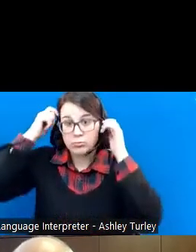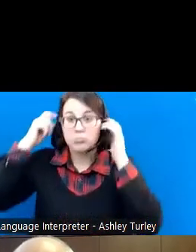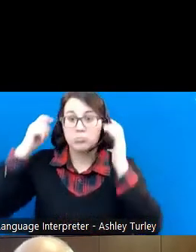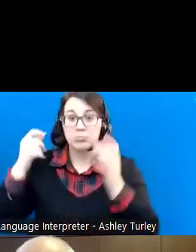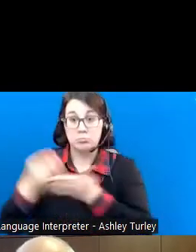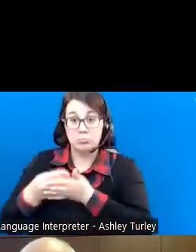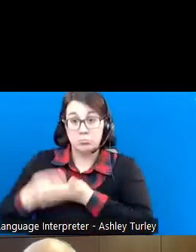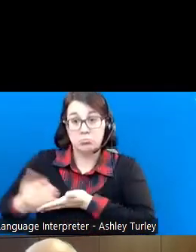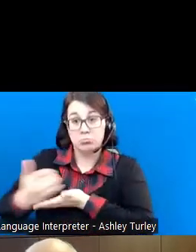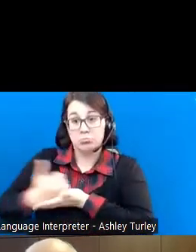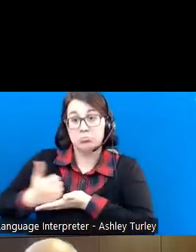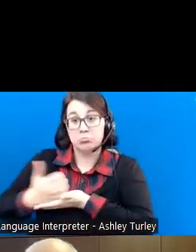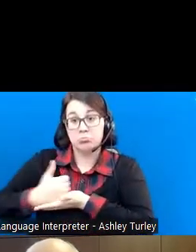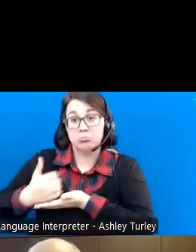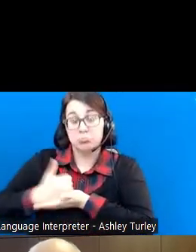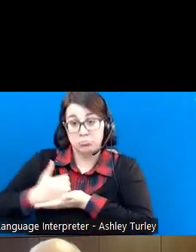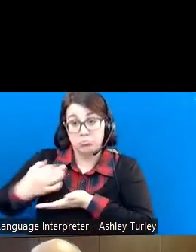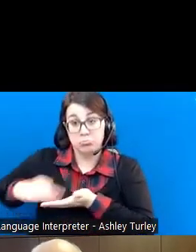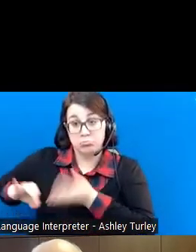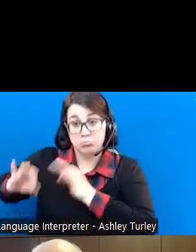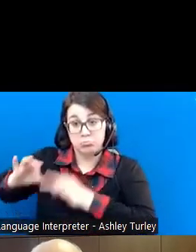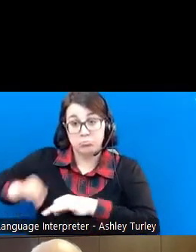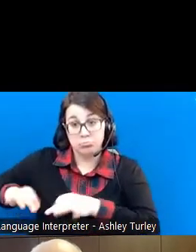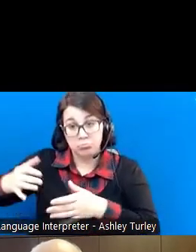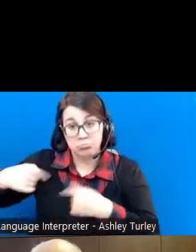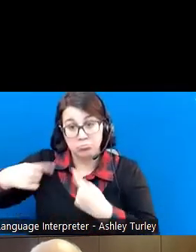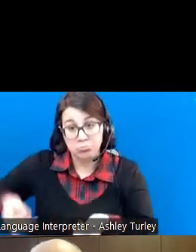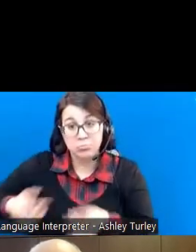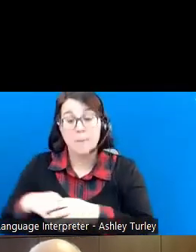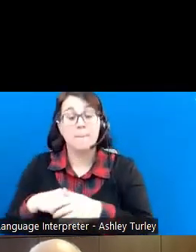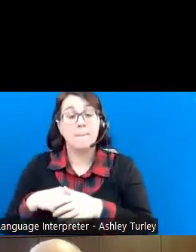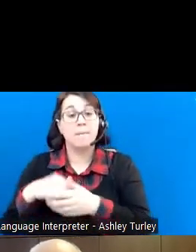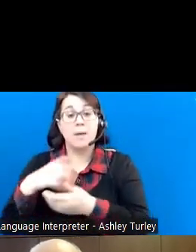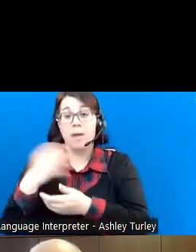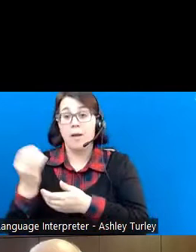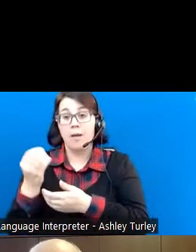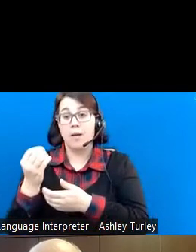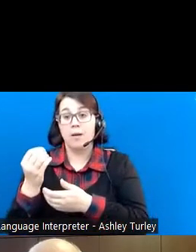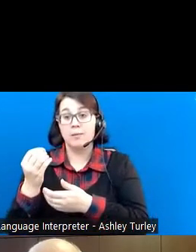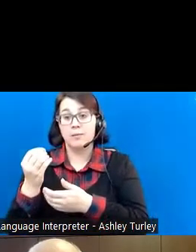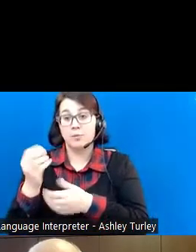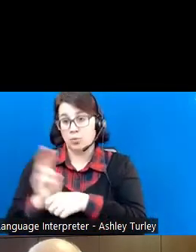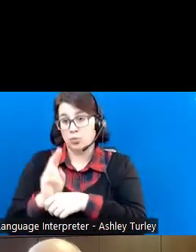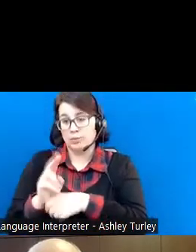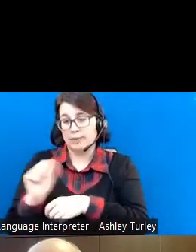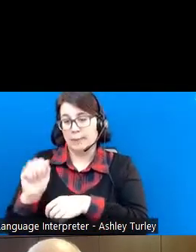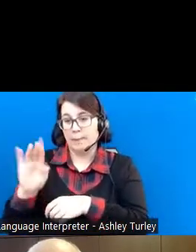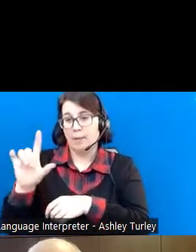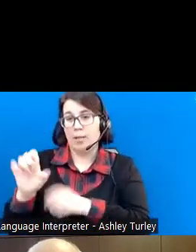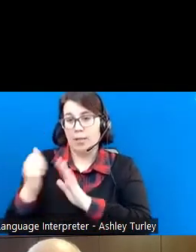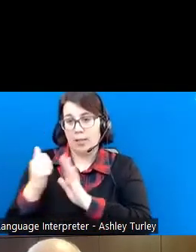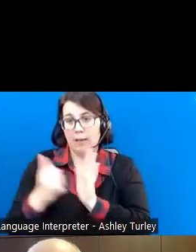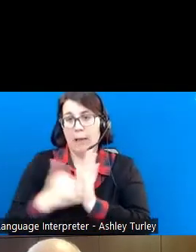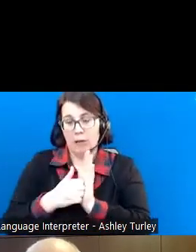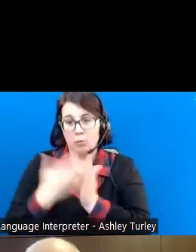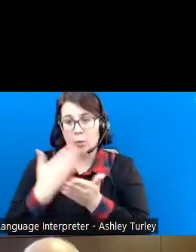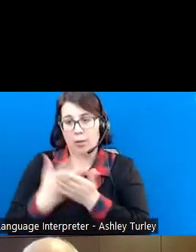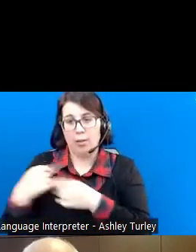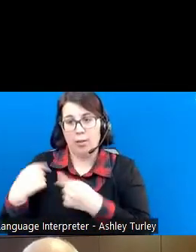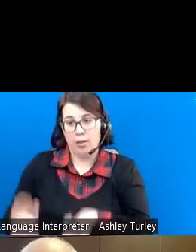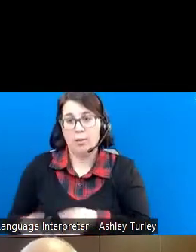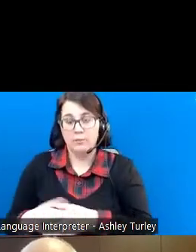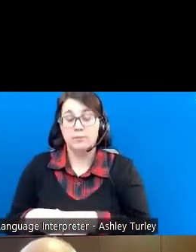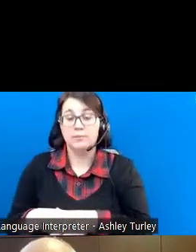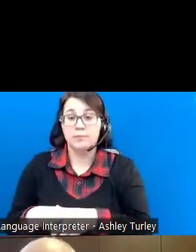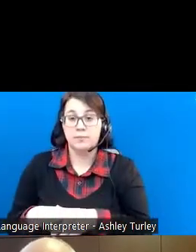wealth of sorts with it and has used the ABLE account quite well. A